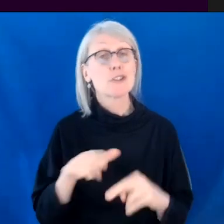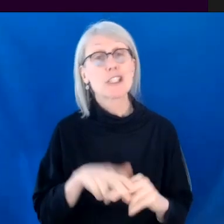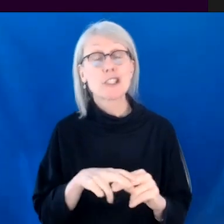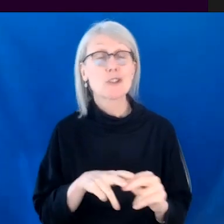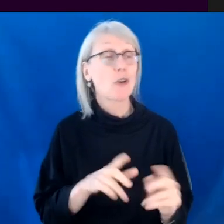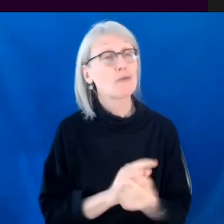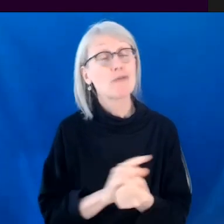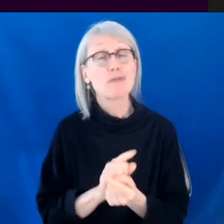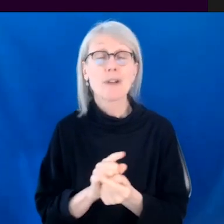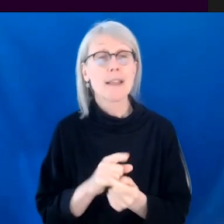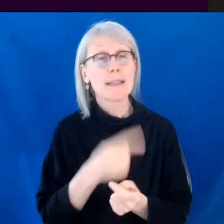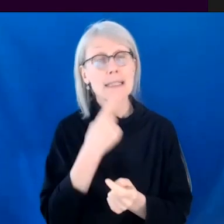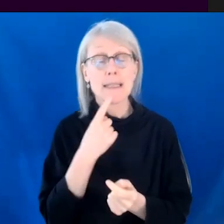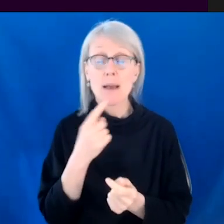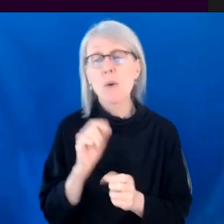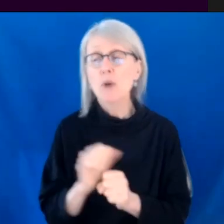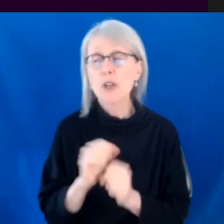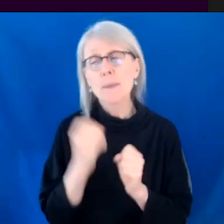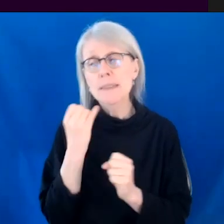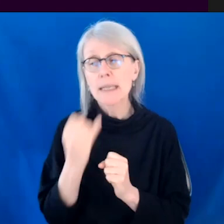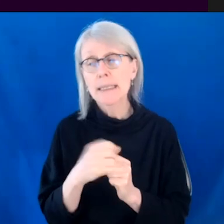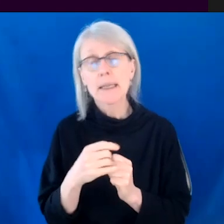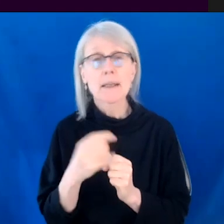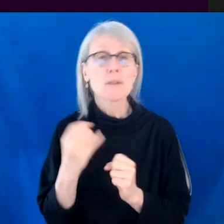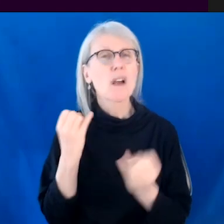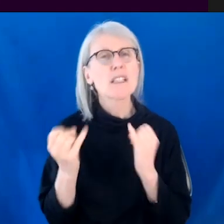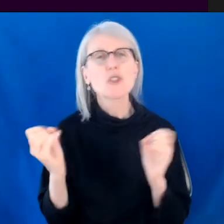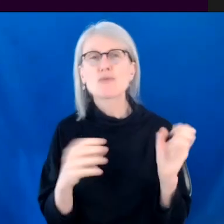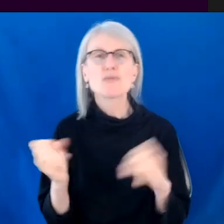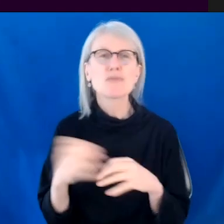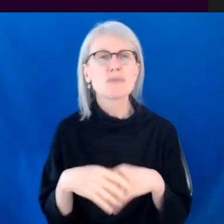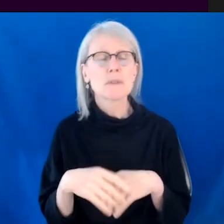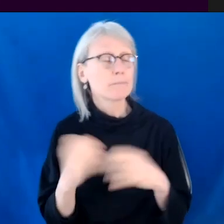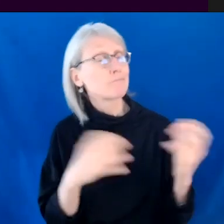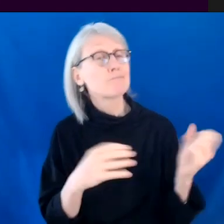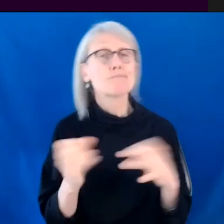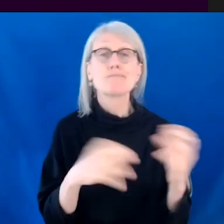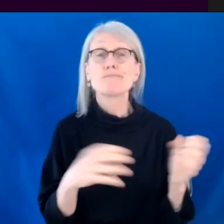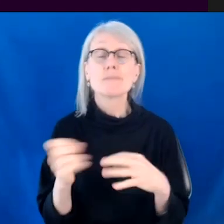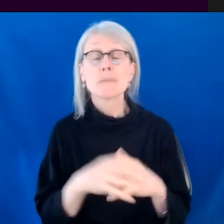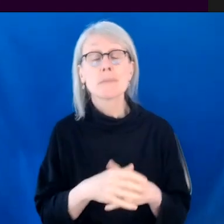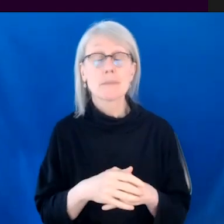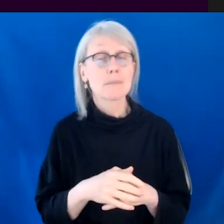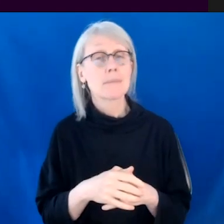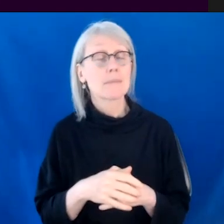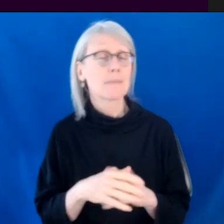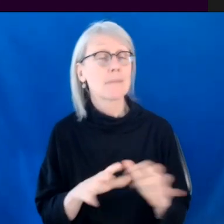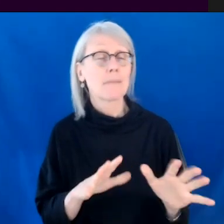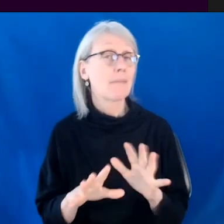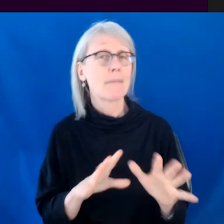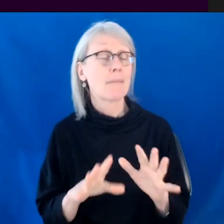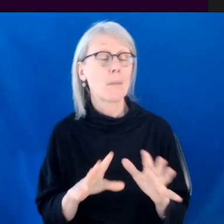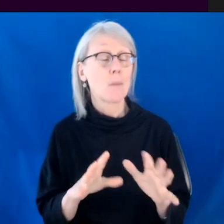say, we're working on an idea and people are just throwing ideas, you know, what about this? What about this? What about this? It's like, I'm just like, just